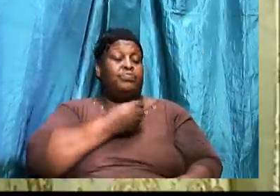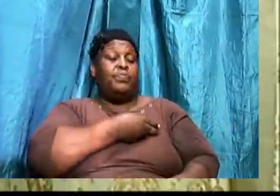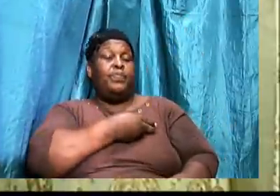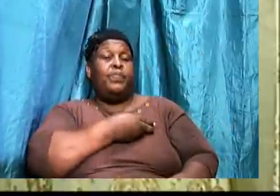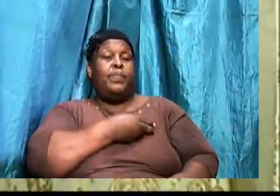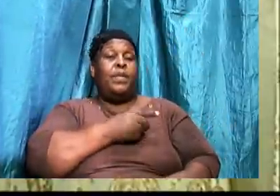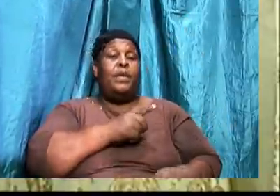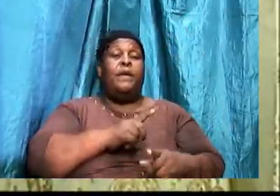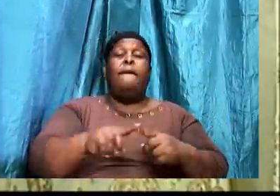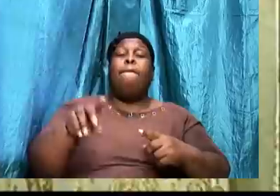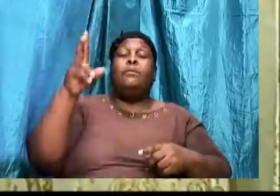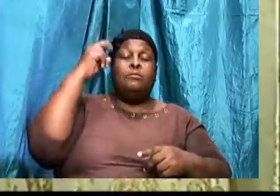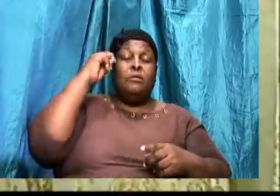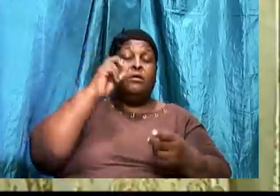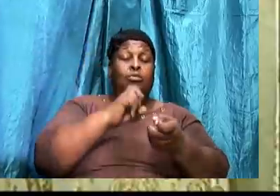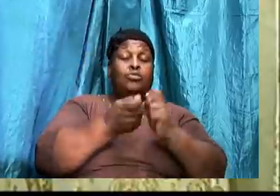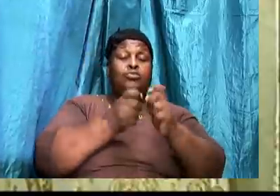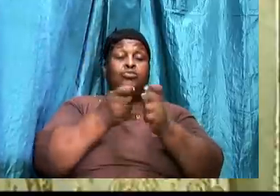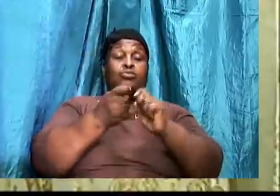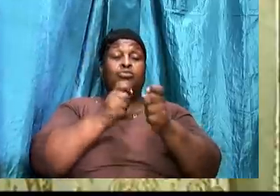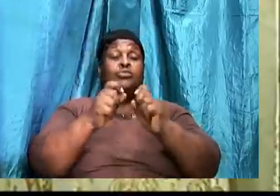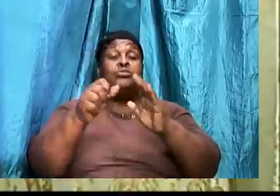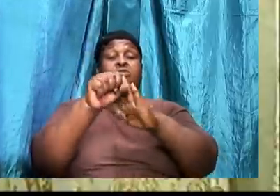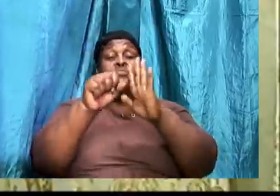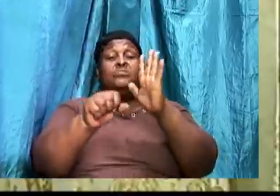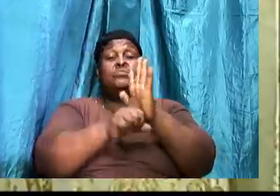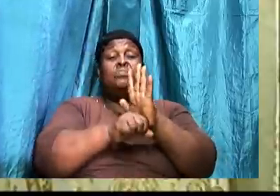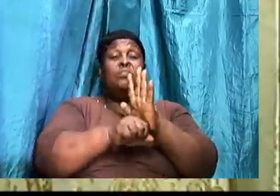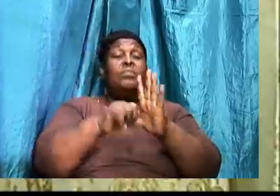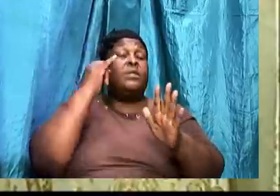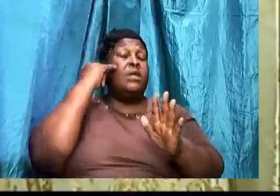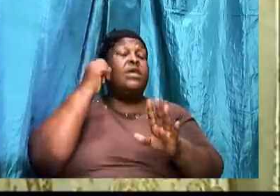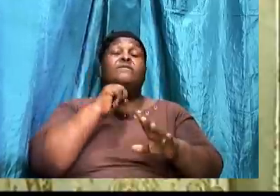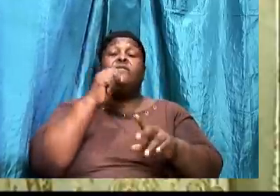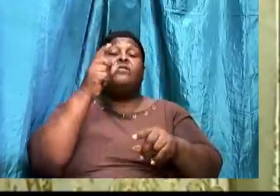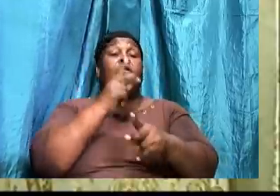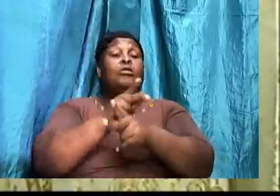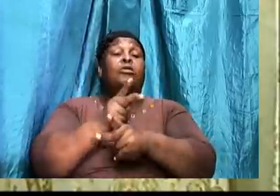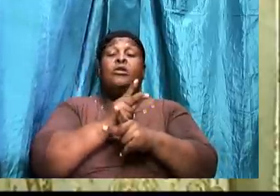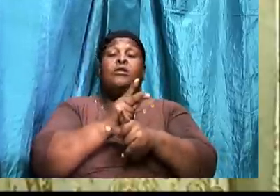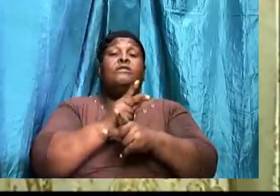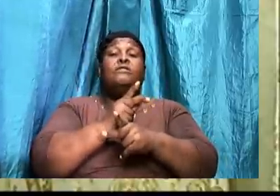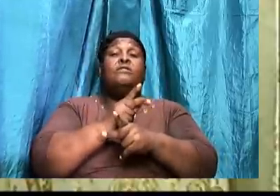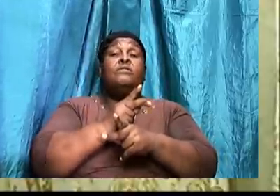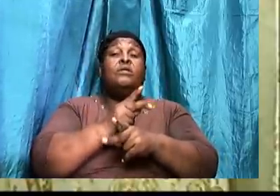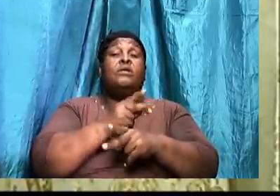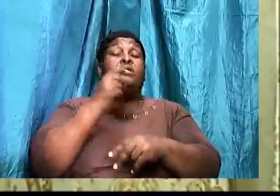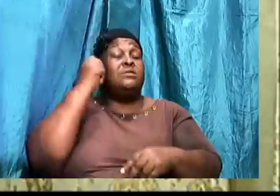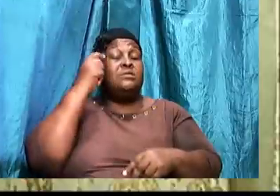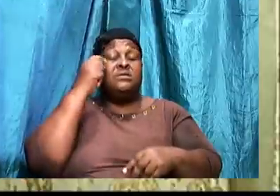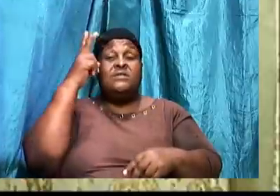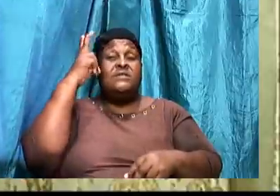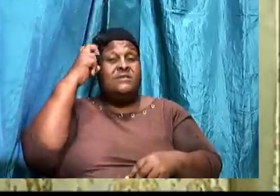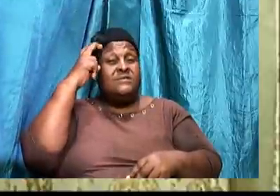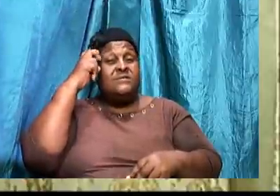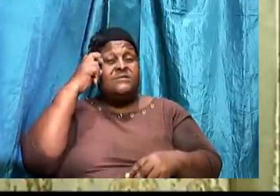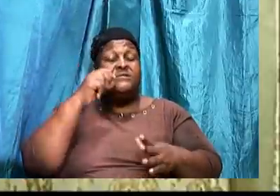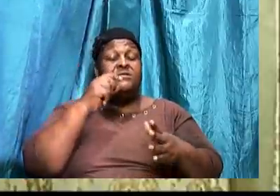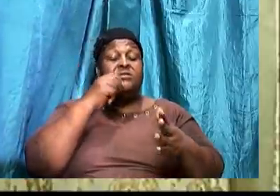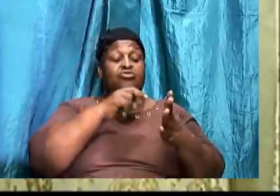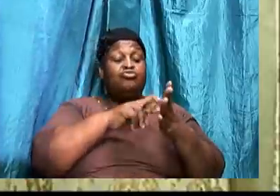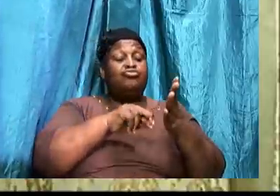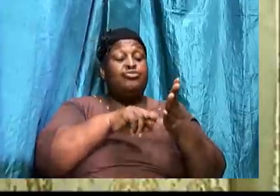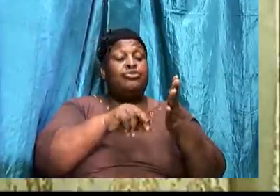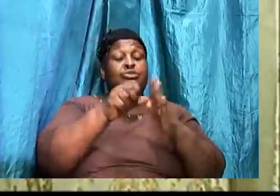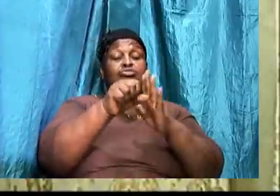But he will twist the scriptures. And if we are not careful. Understand that it is Satan that is quoting the scripture.